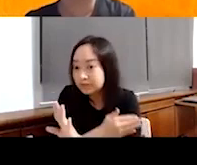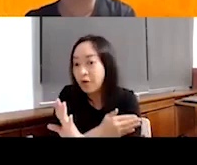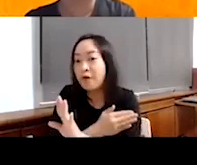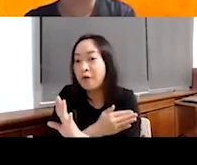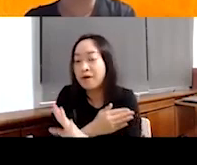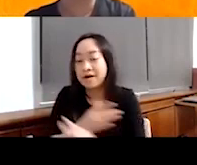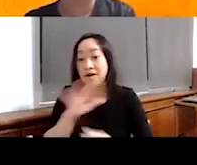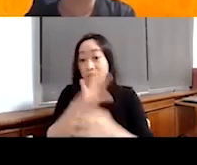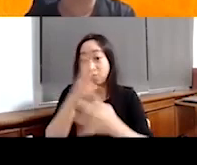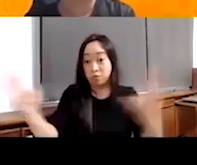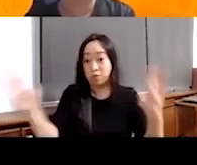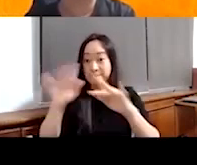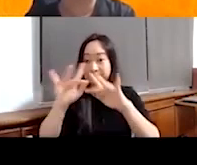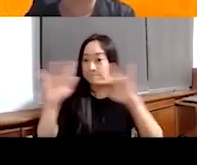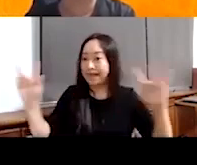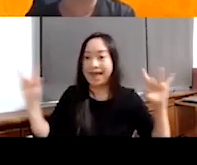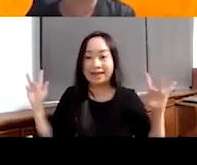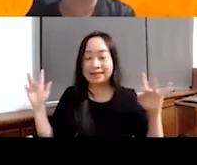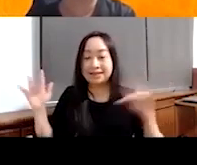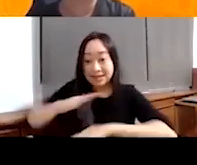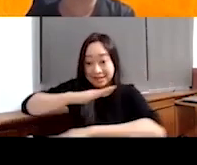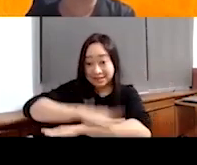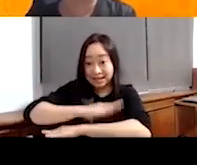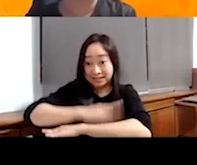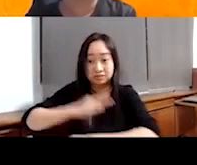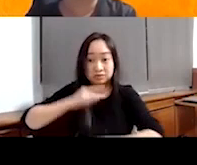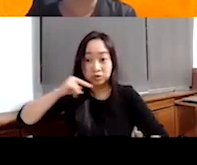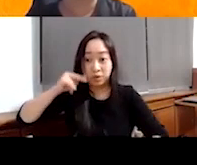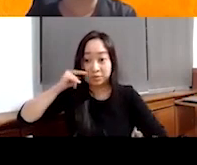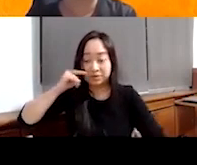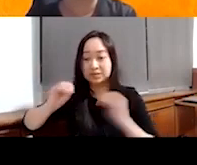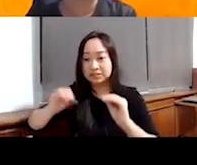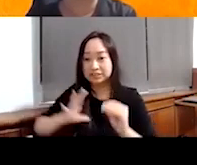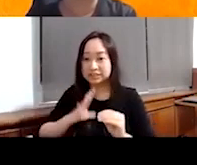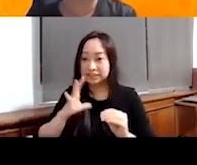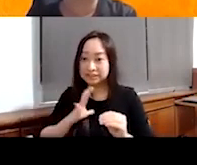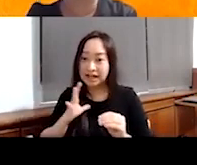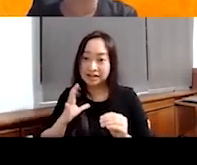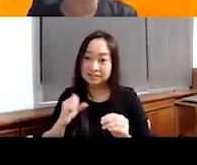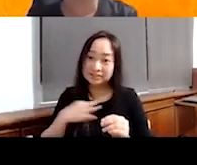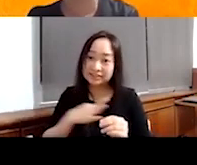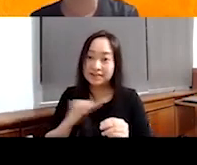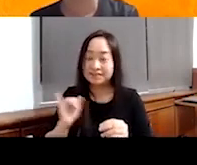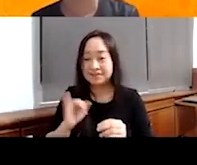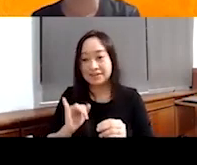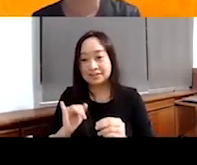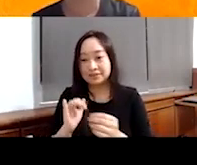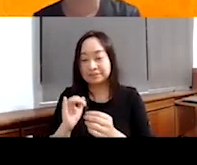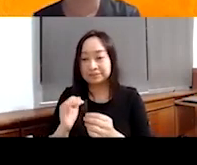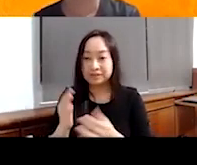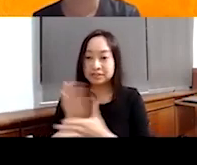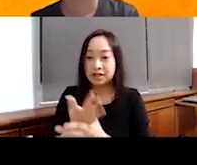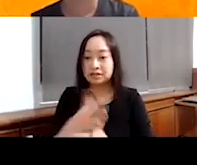blank walls, simply normal desks and teaching styles that were very like, you know, share and repeat,